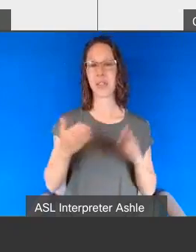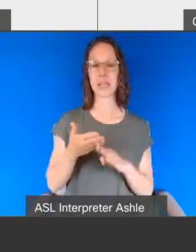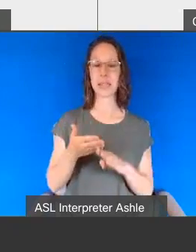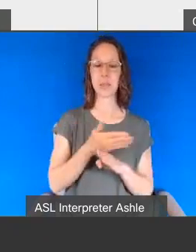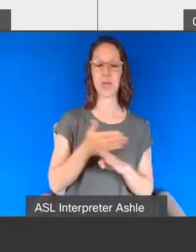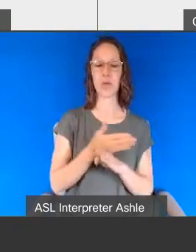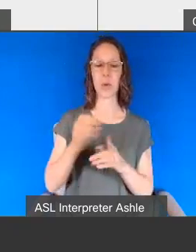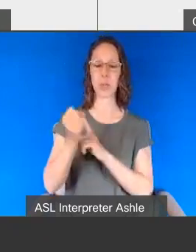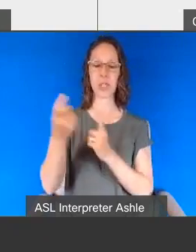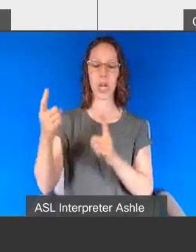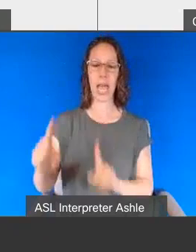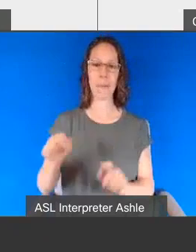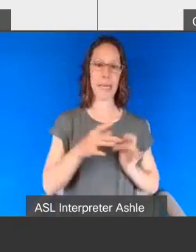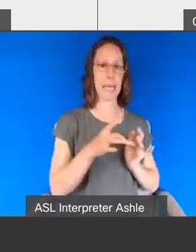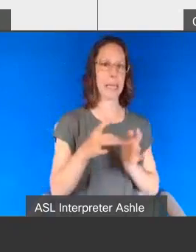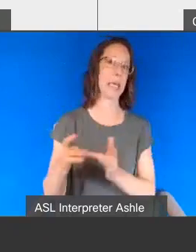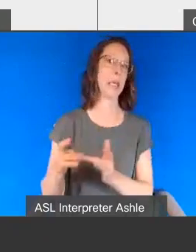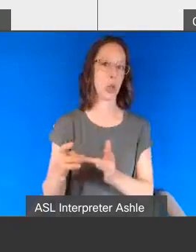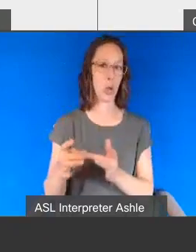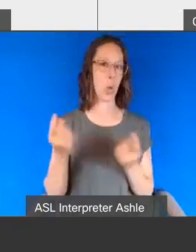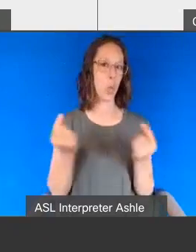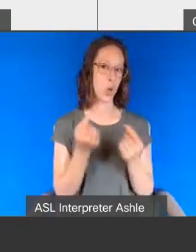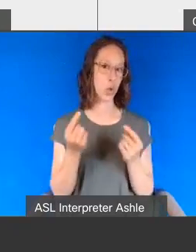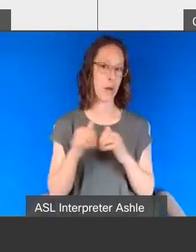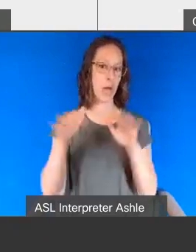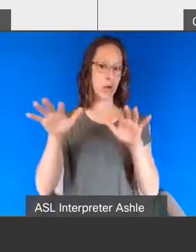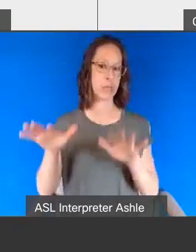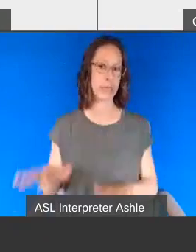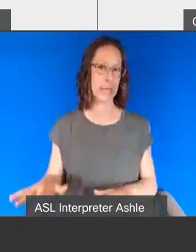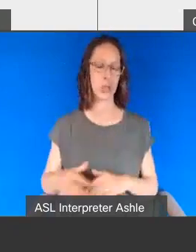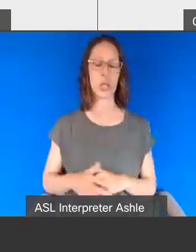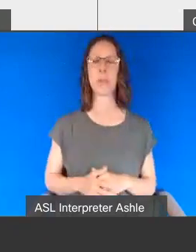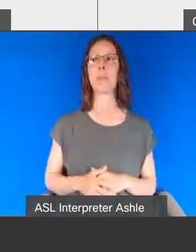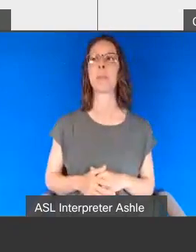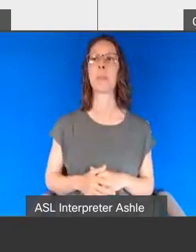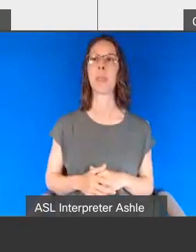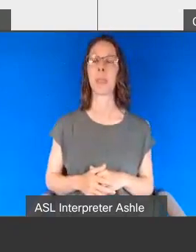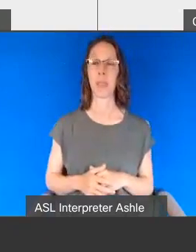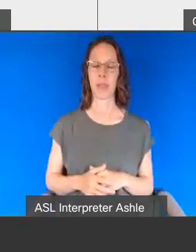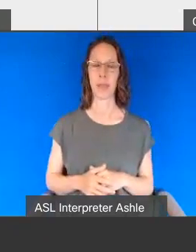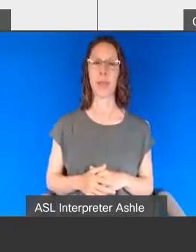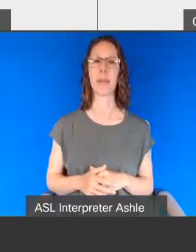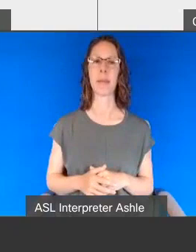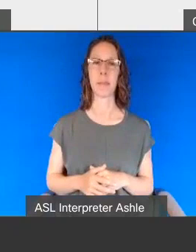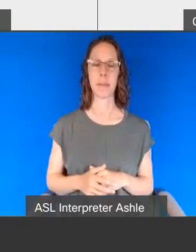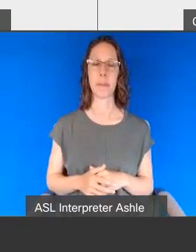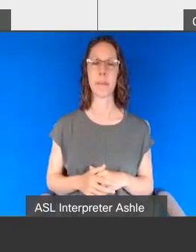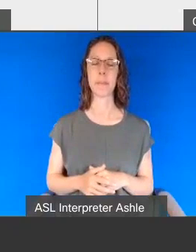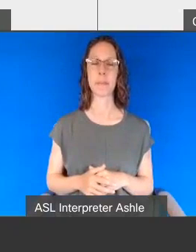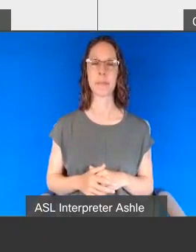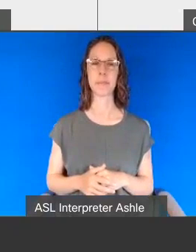-installation and um we've done this training now uh as i said with with